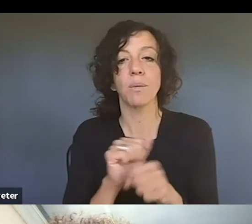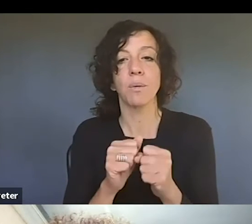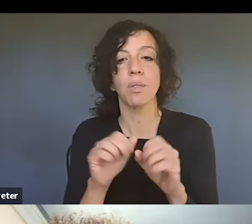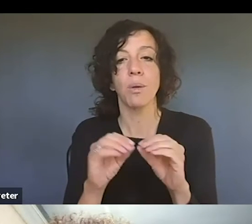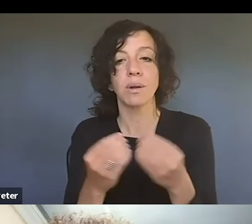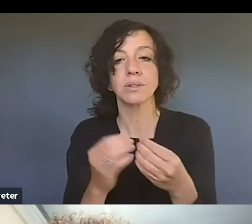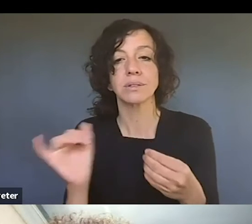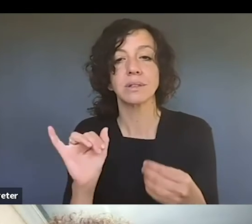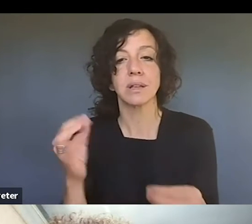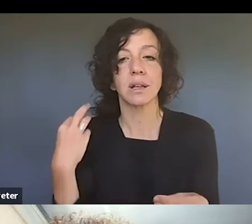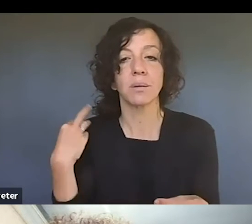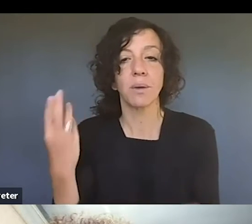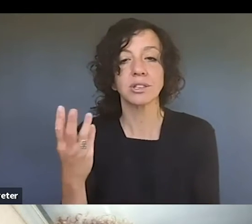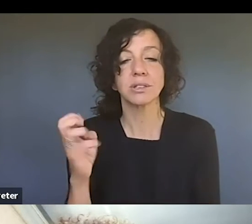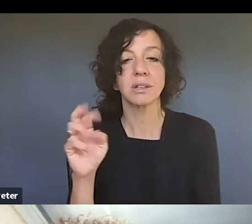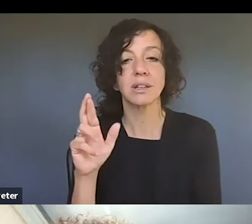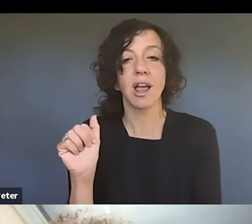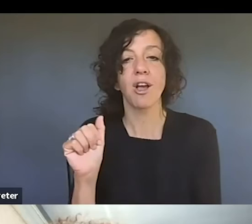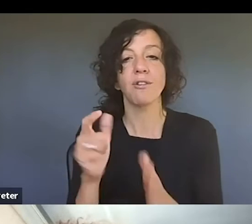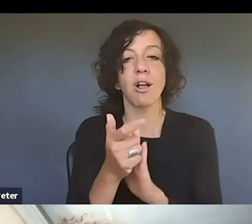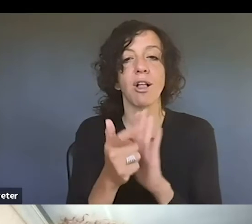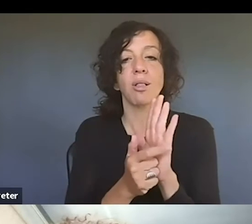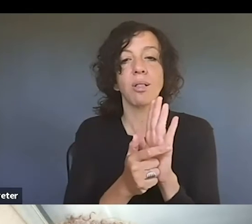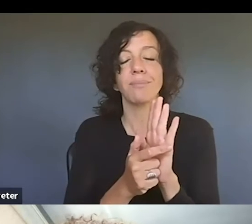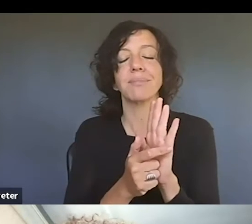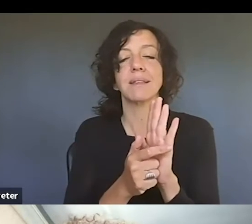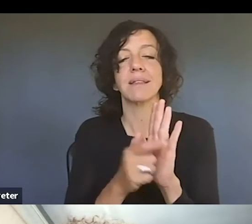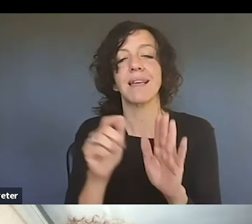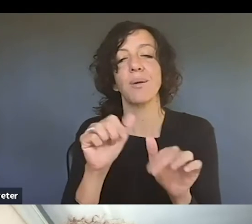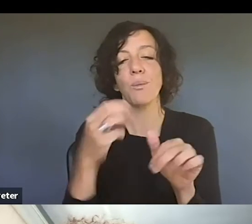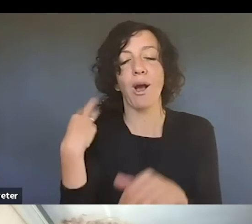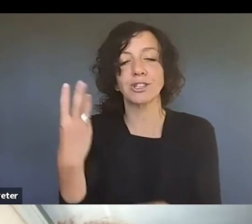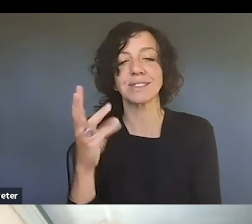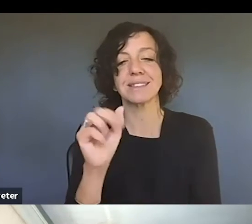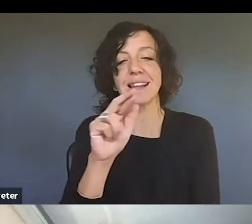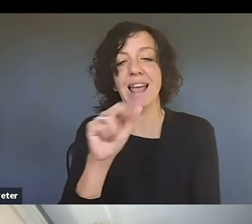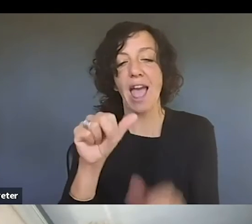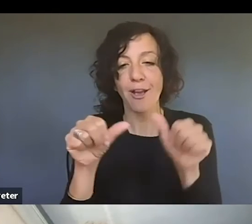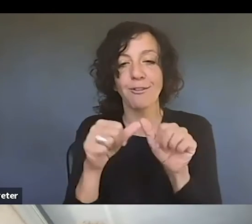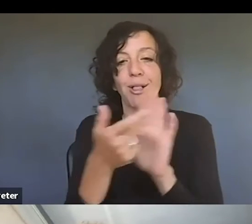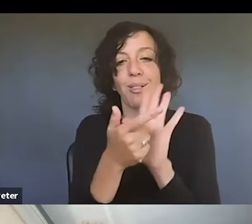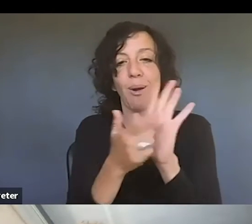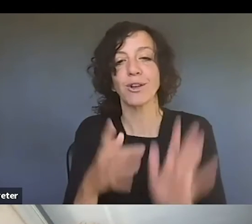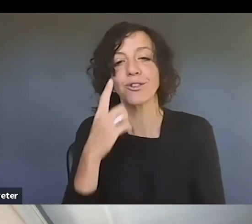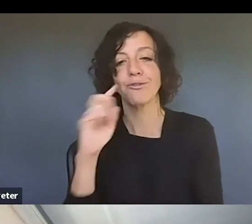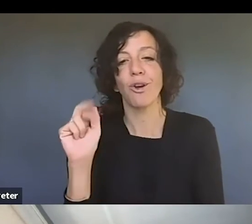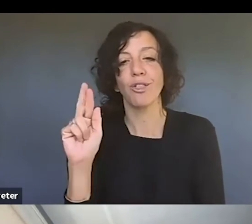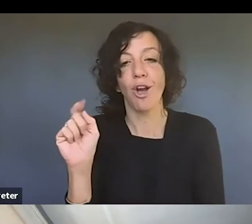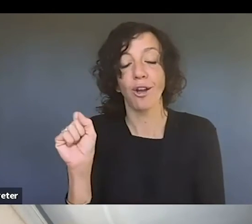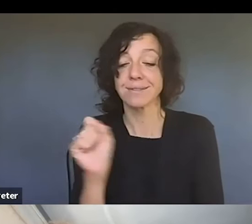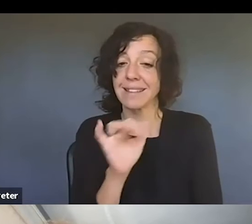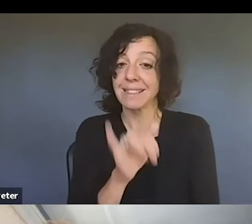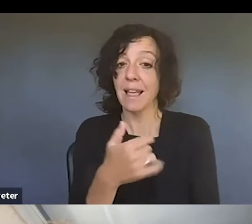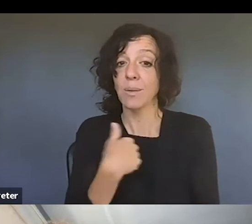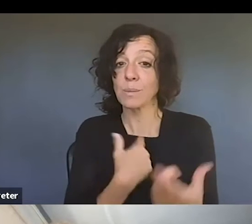like Washington area lawyers for the arts, um, to provide advice and counseling to the